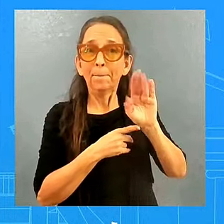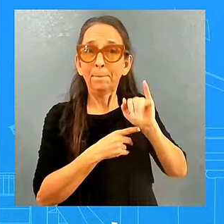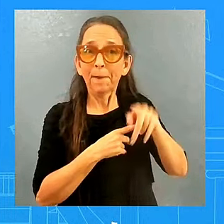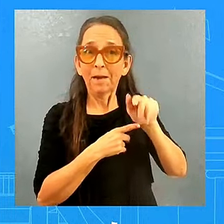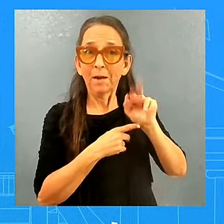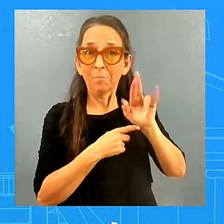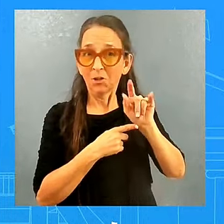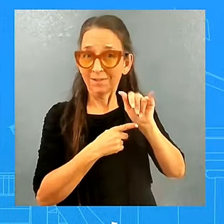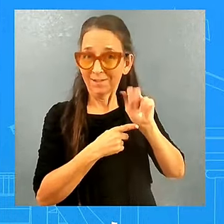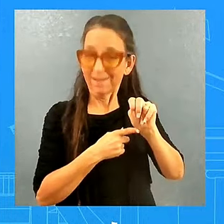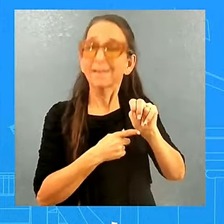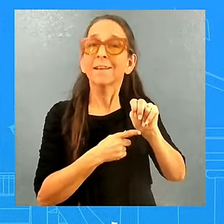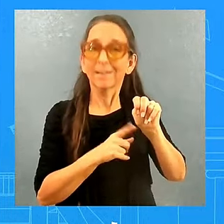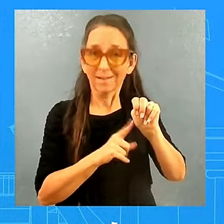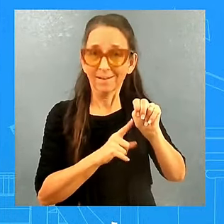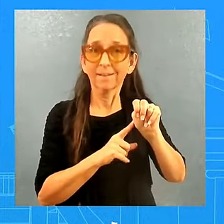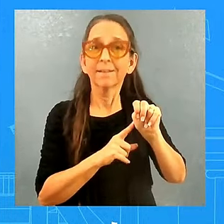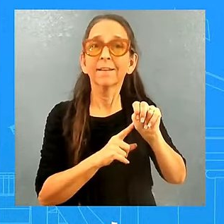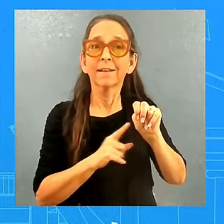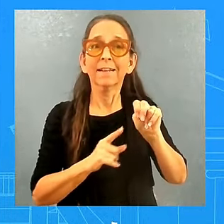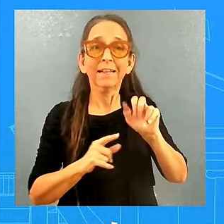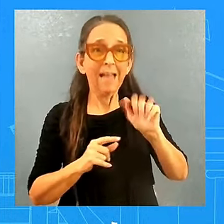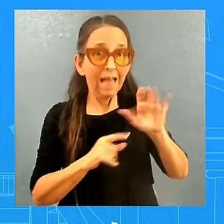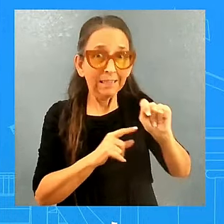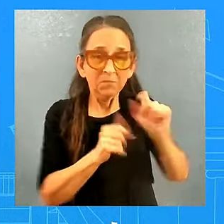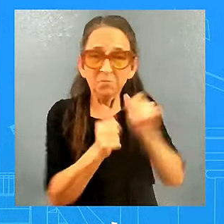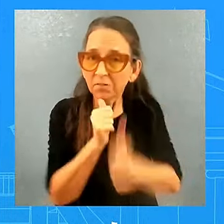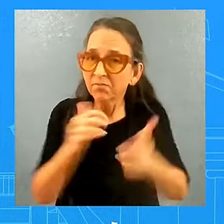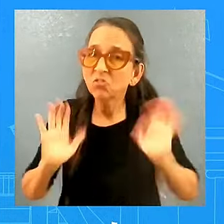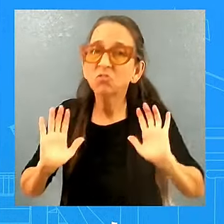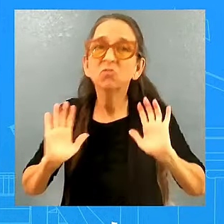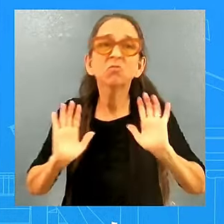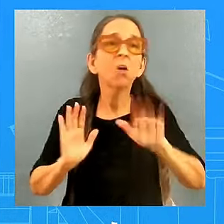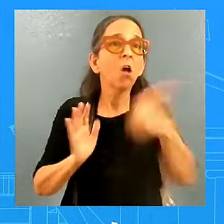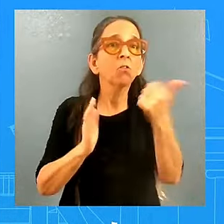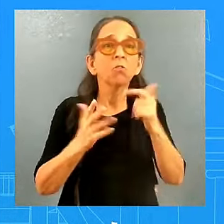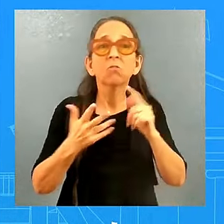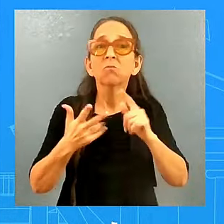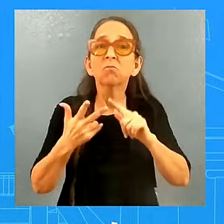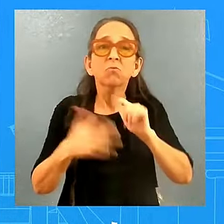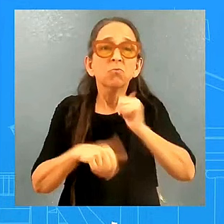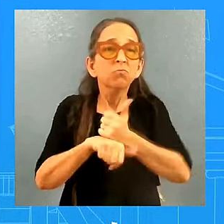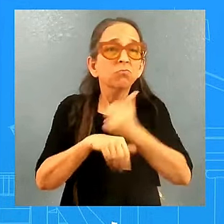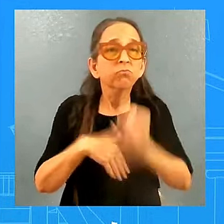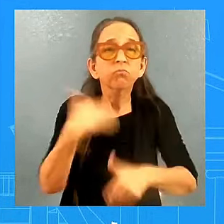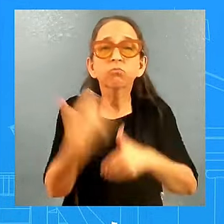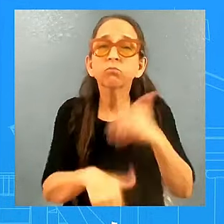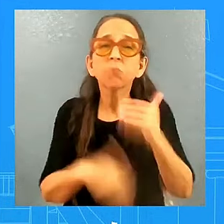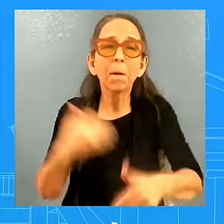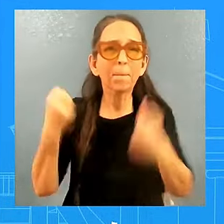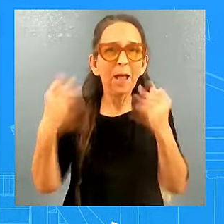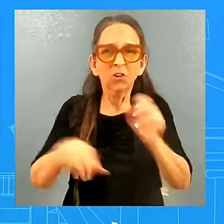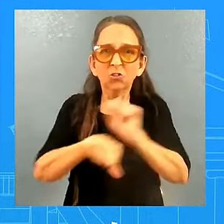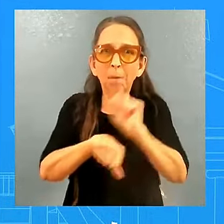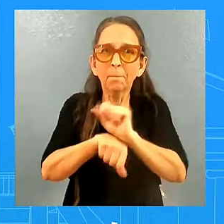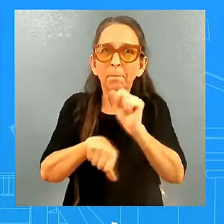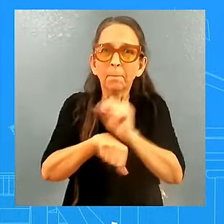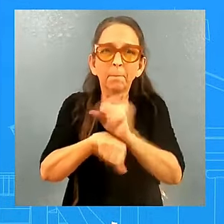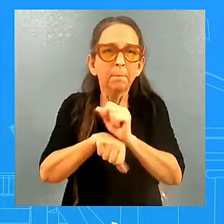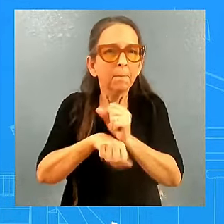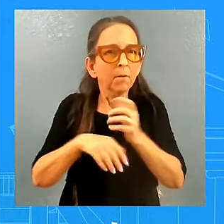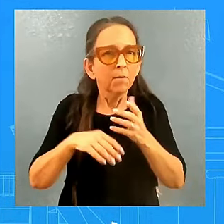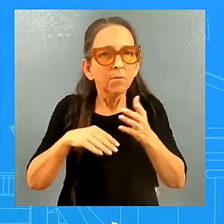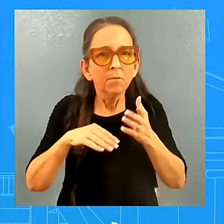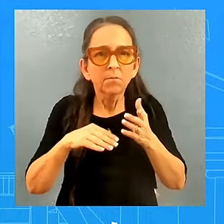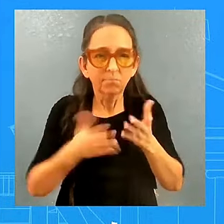jobs are going to create thousands of jobs where you literally could get a six-figure salary a year and not have to